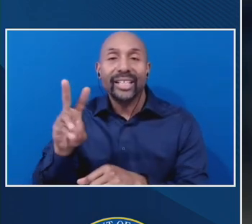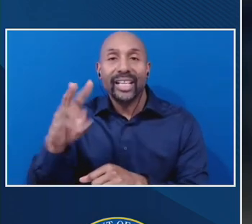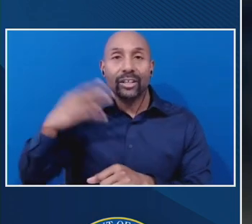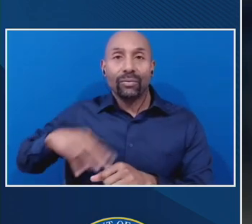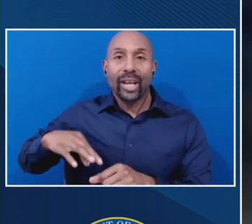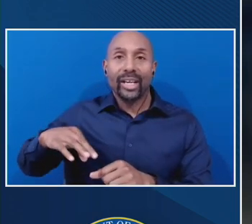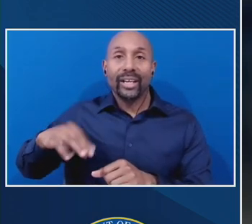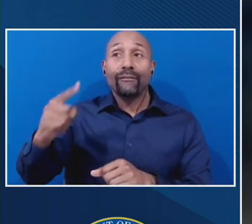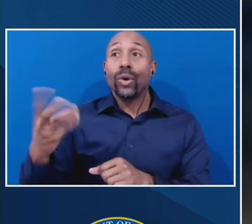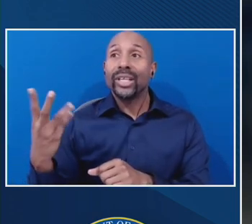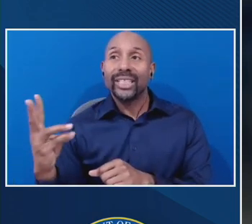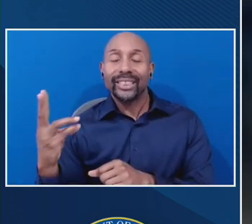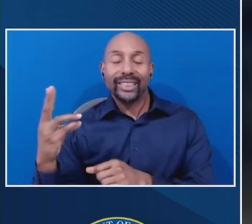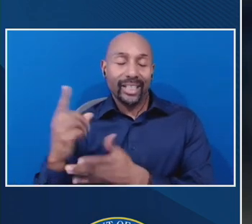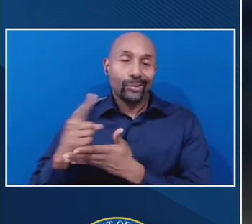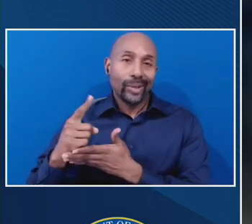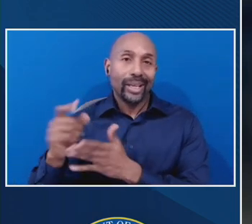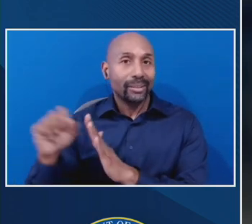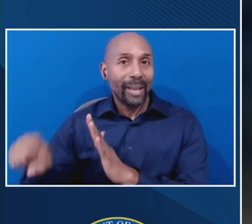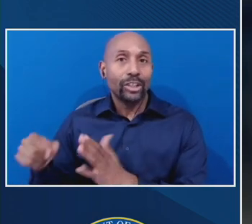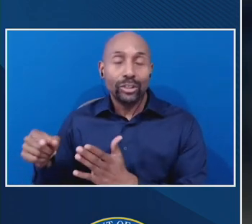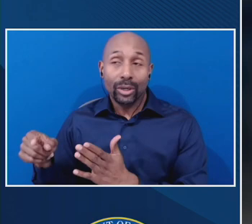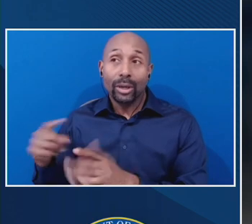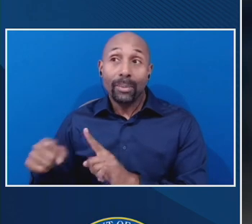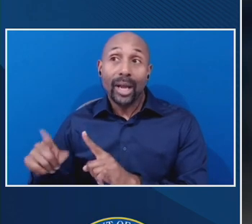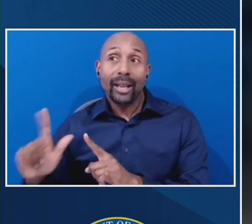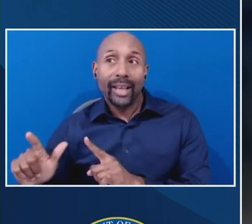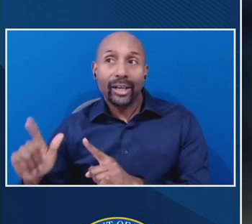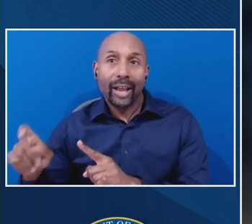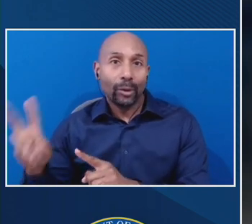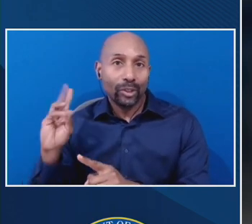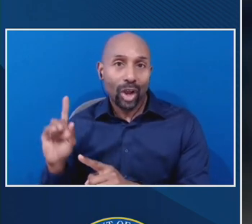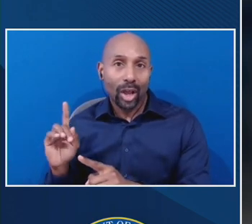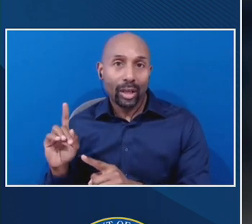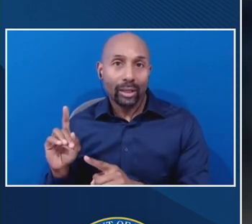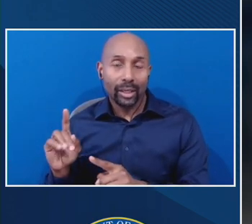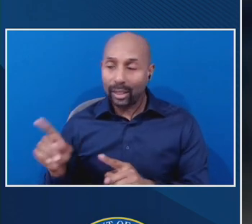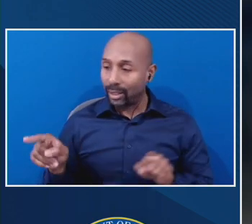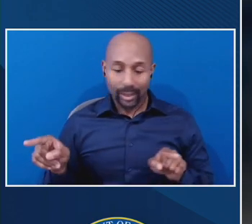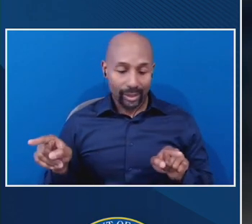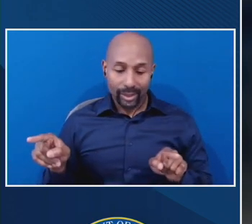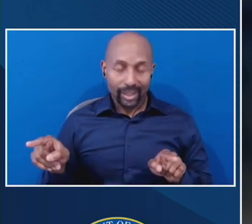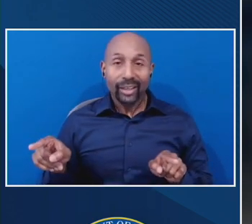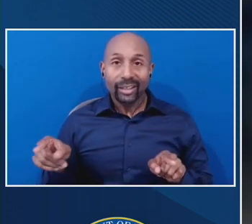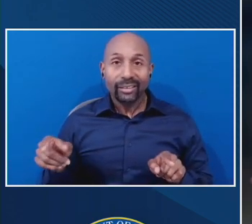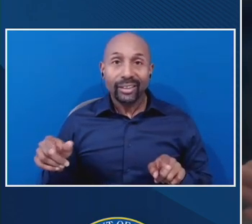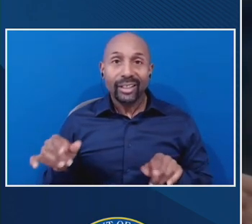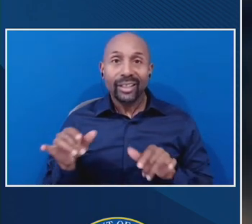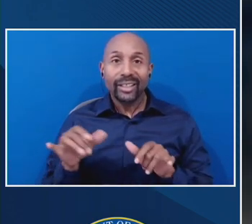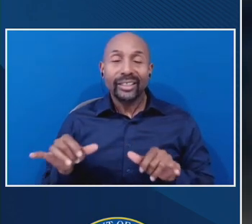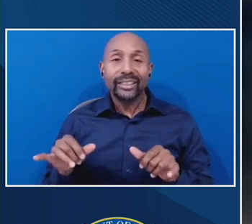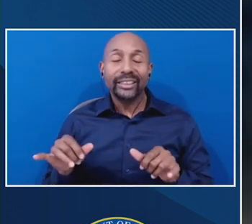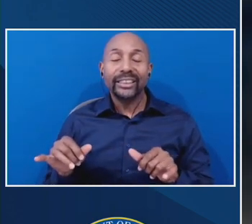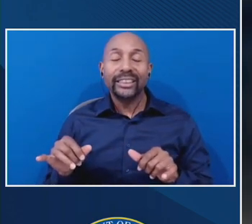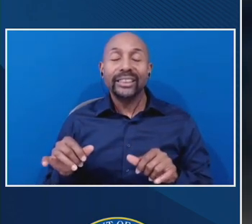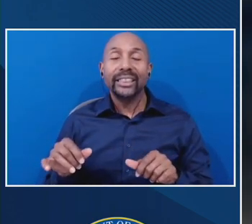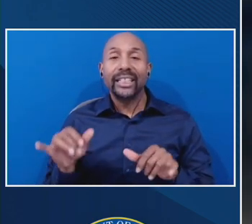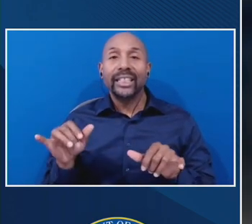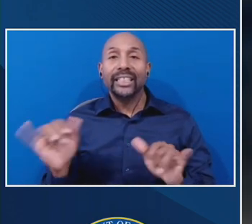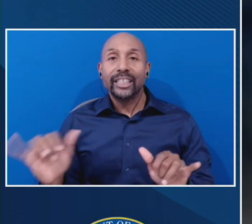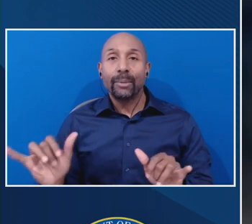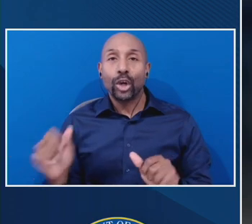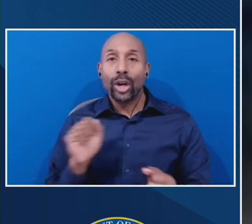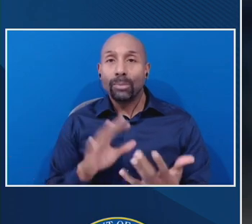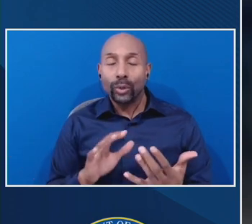courses. So for me, it created more fairness for students. One that's taking a full 16-week